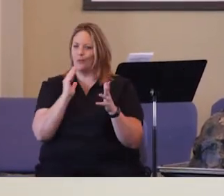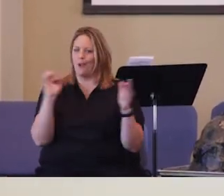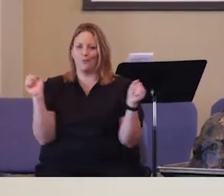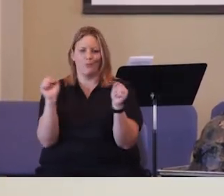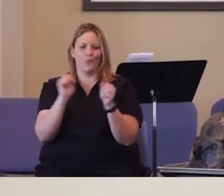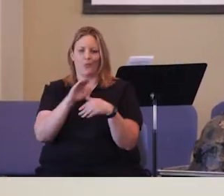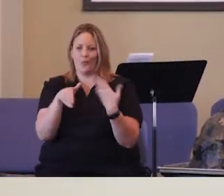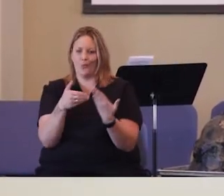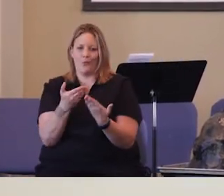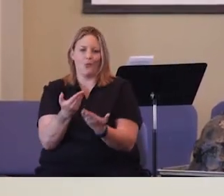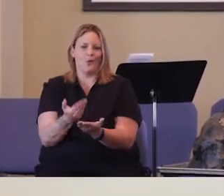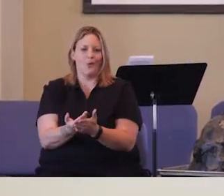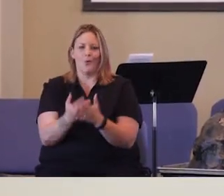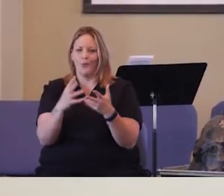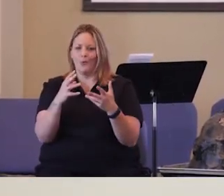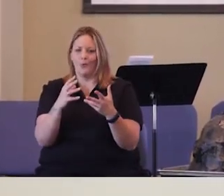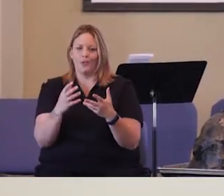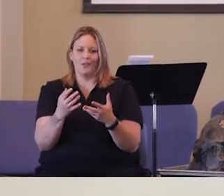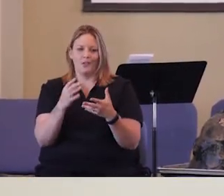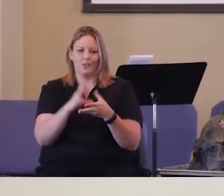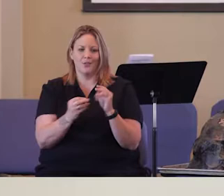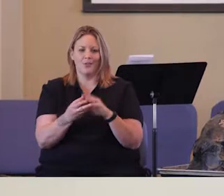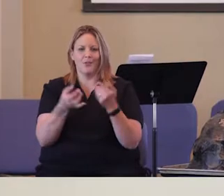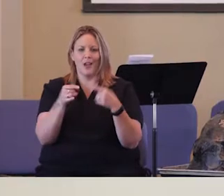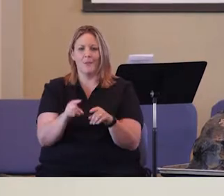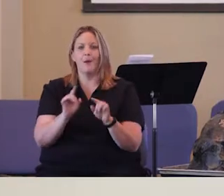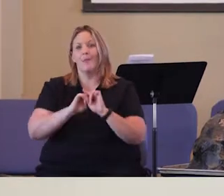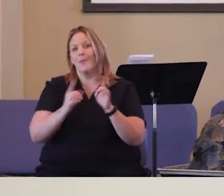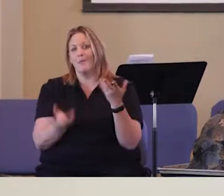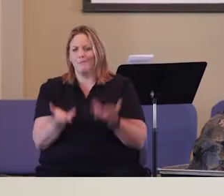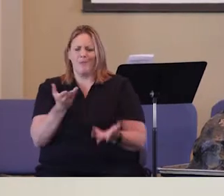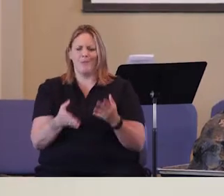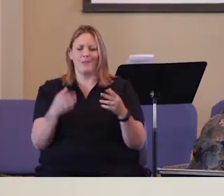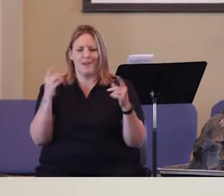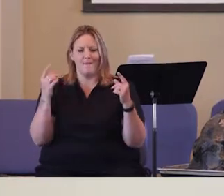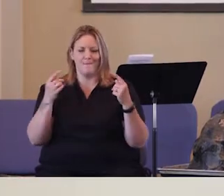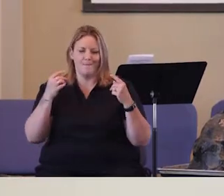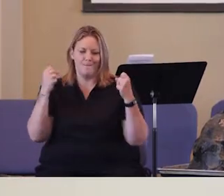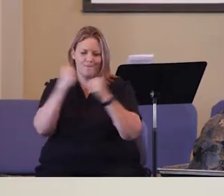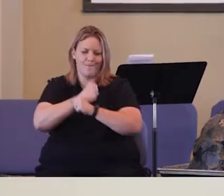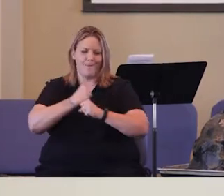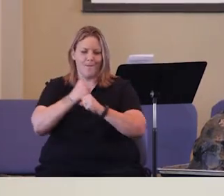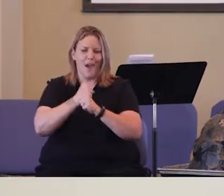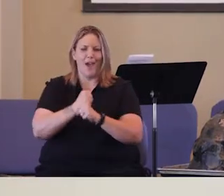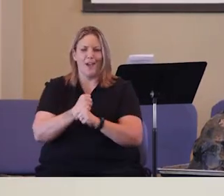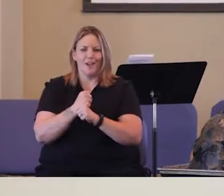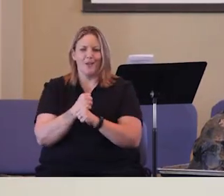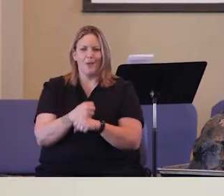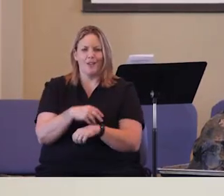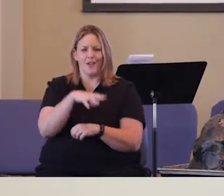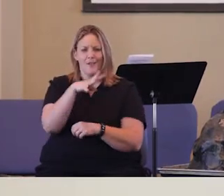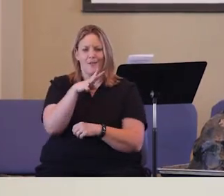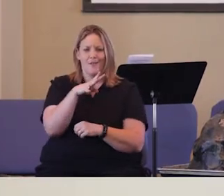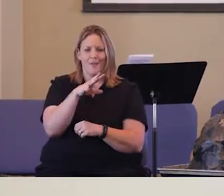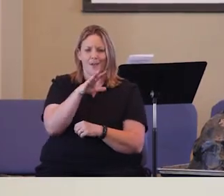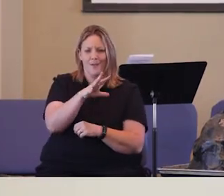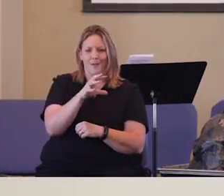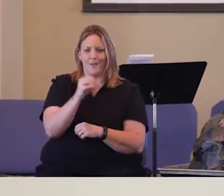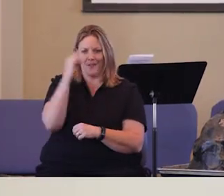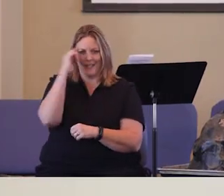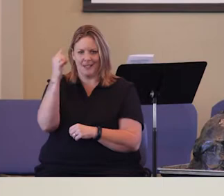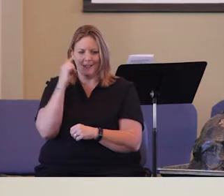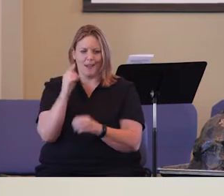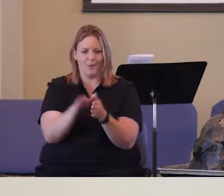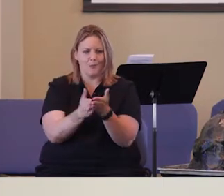scenario played out, but there was somewhat of a fight over probably a 50-cent notebook, and the woman pulls a gun on the other